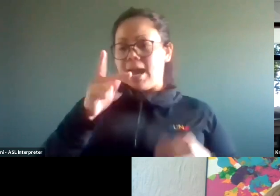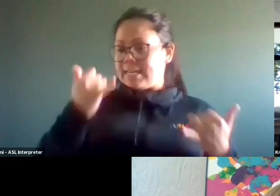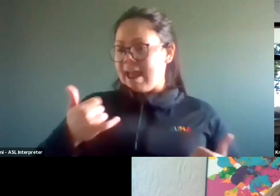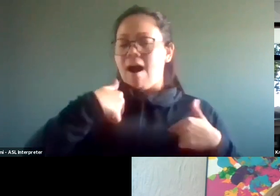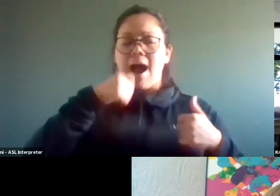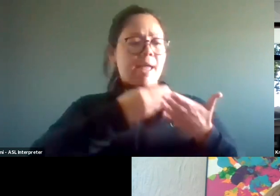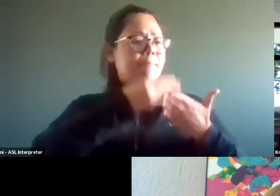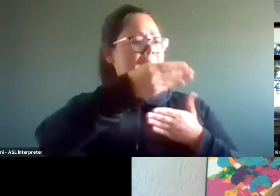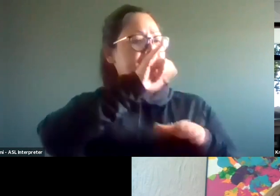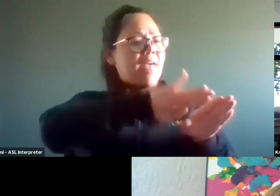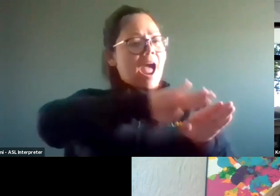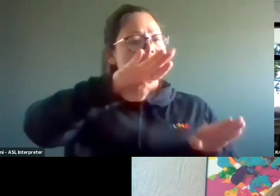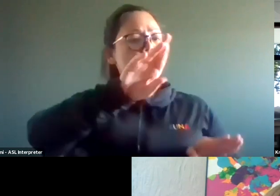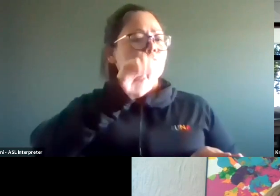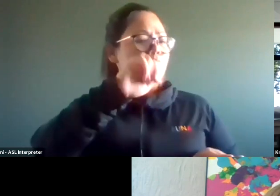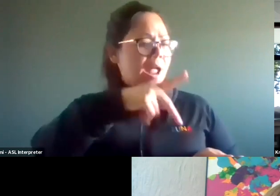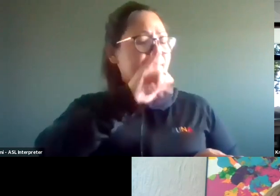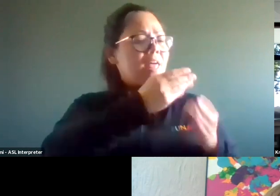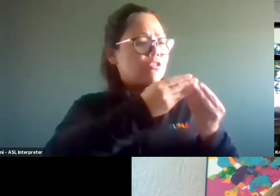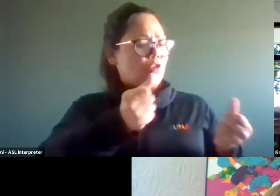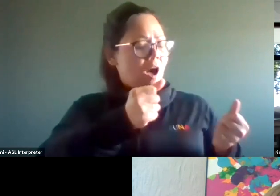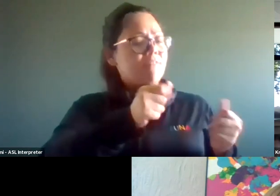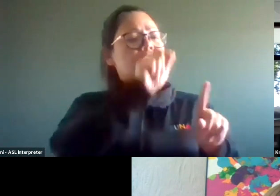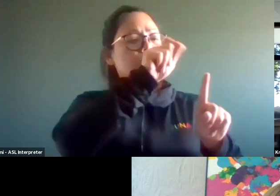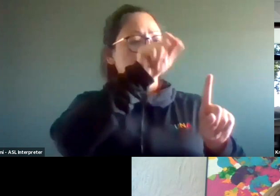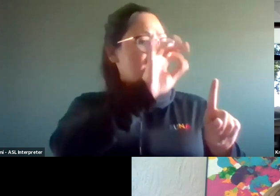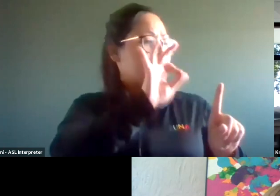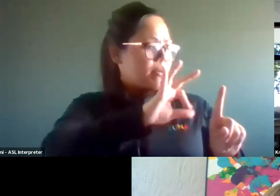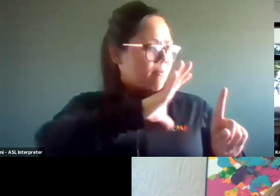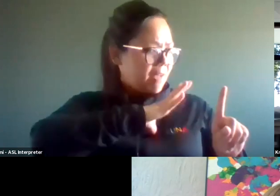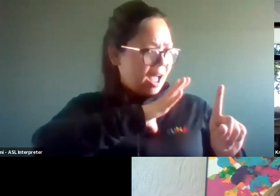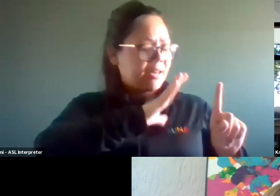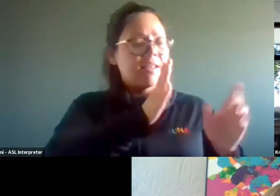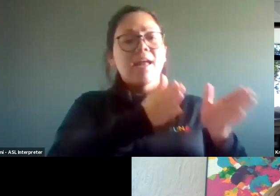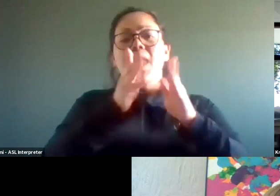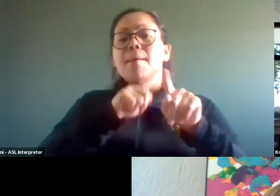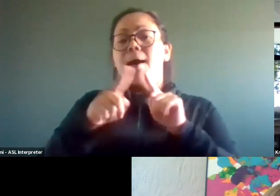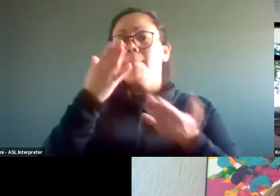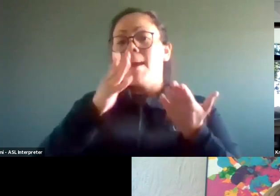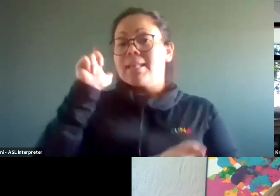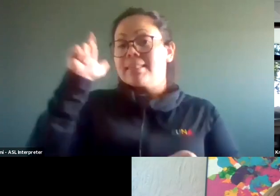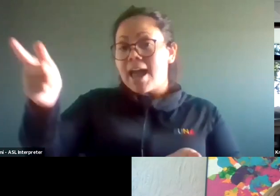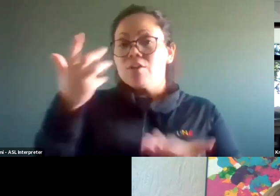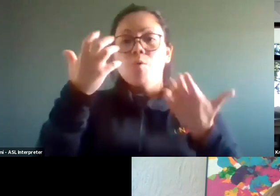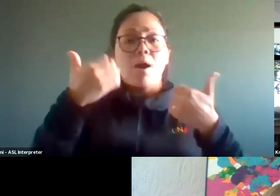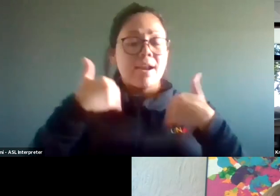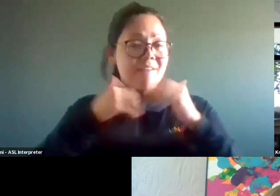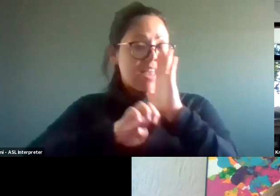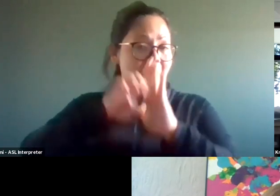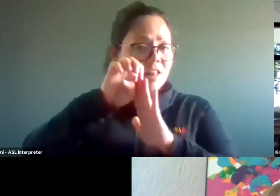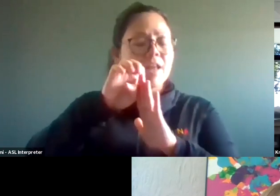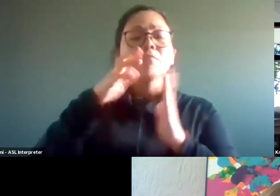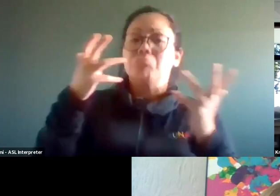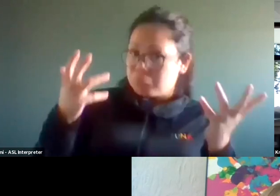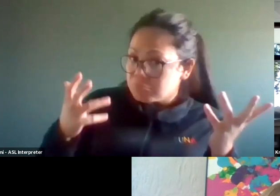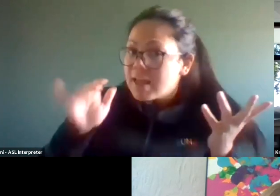ramp and that will solve the front step problem. We can check that off pretty easily. But then maybe you want to install an elevator. That's going to take,